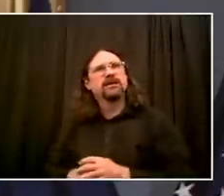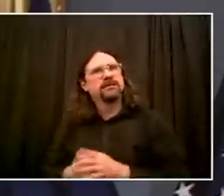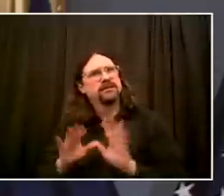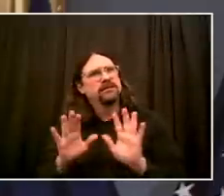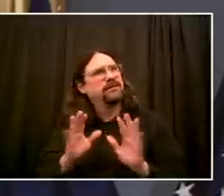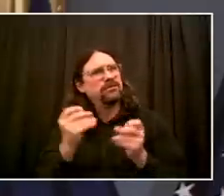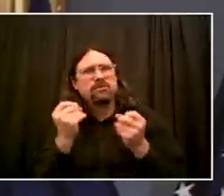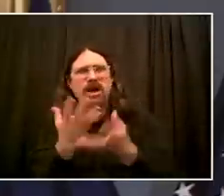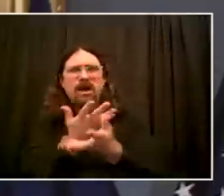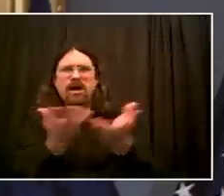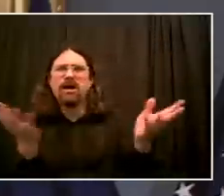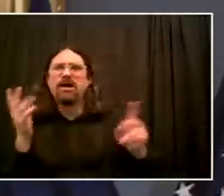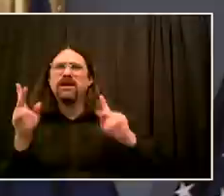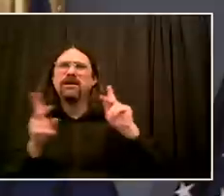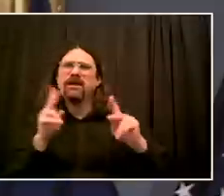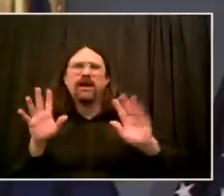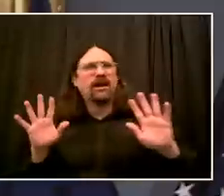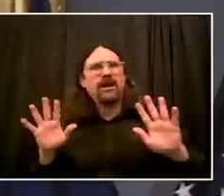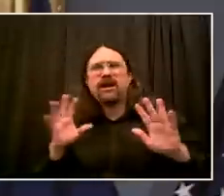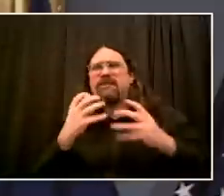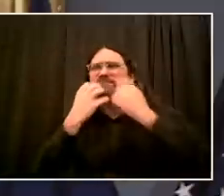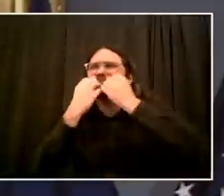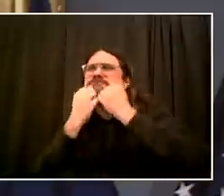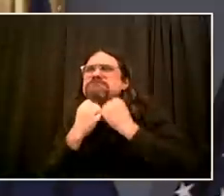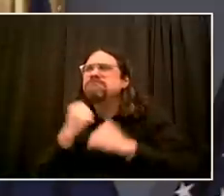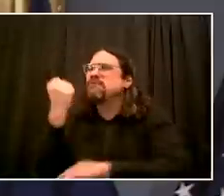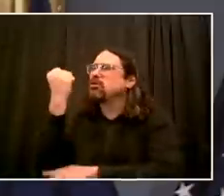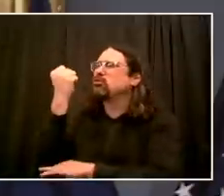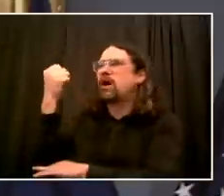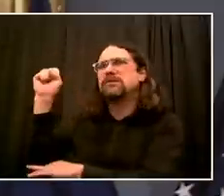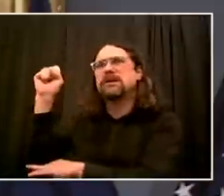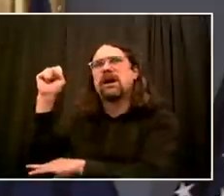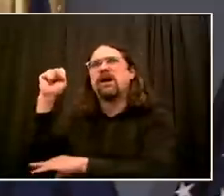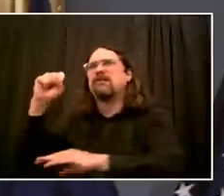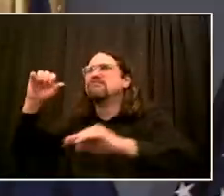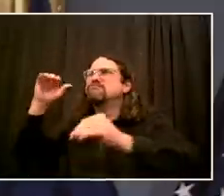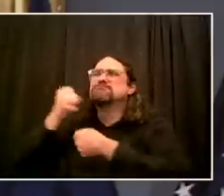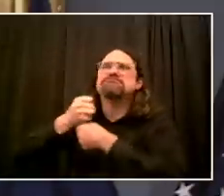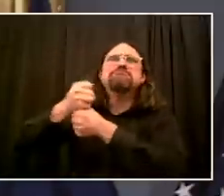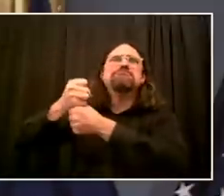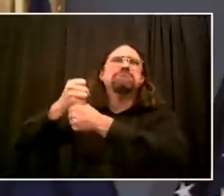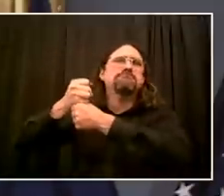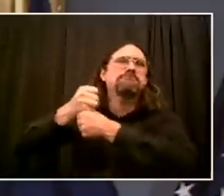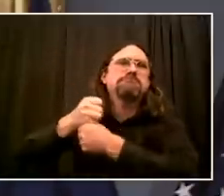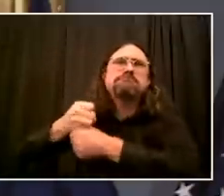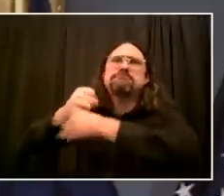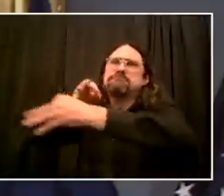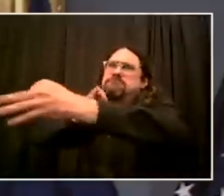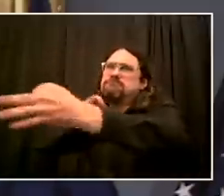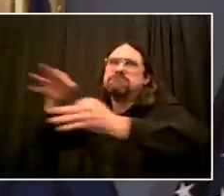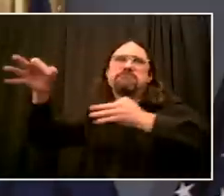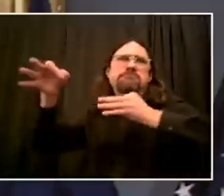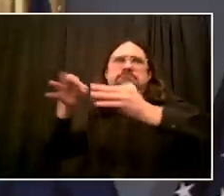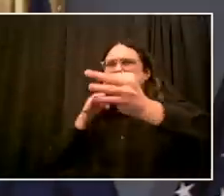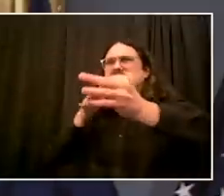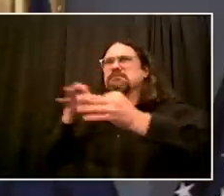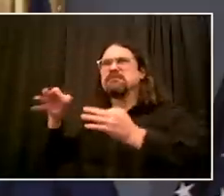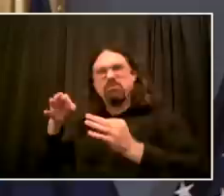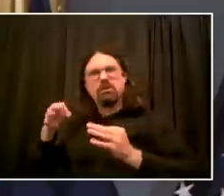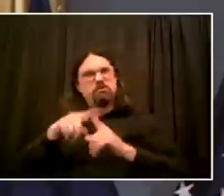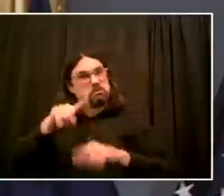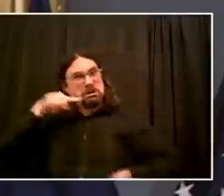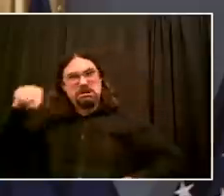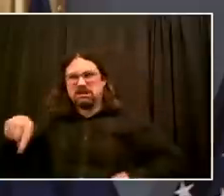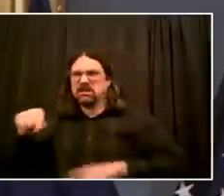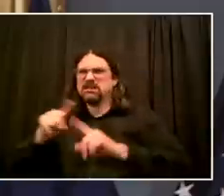so whatever someone's views, but it has to be nonviolent. We honor the tradition of civil disobedience. We honor the examples of Dr. Martin Luther